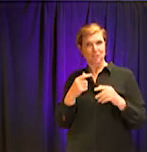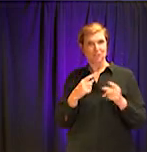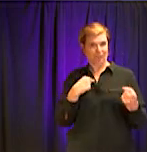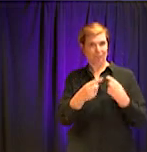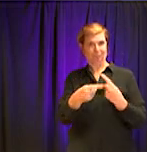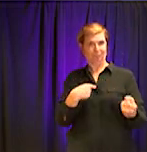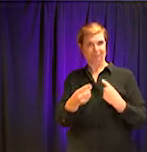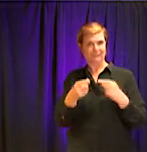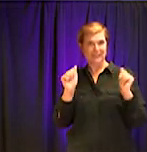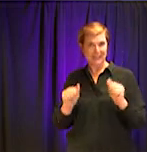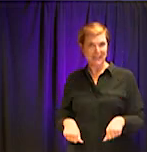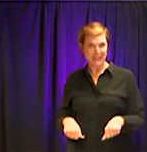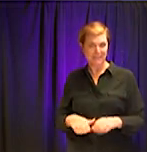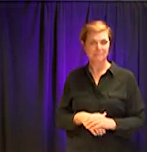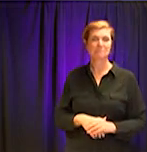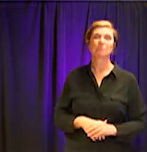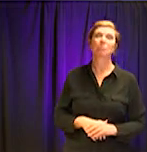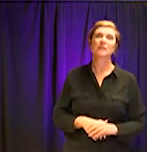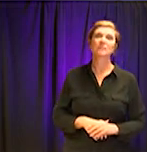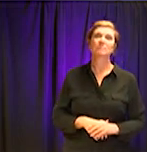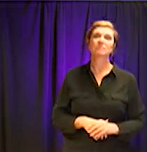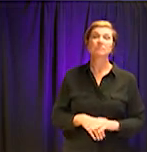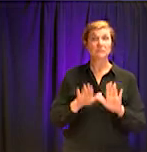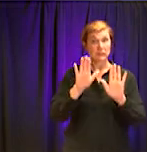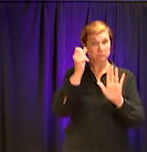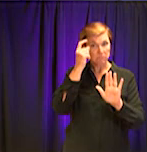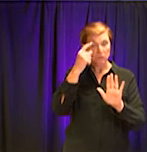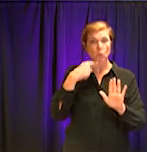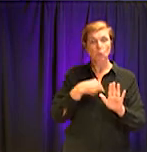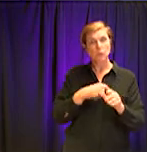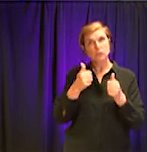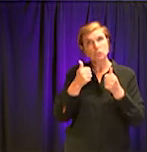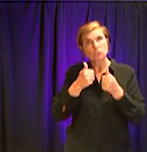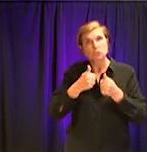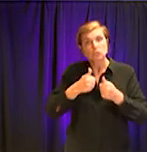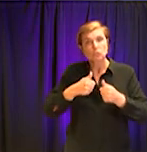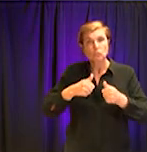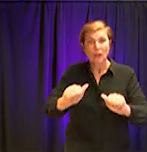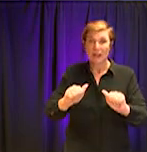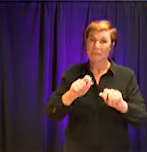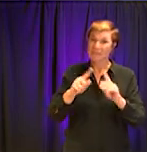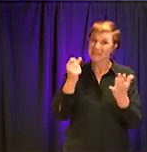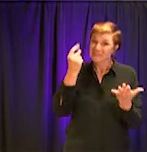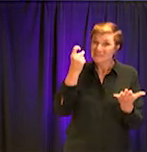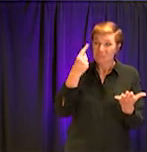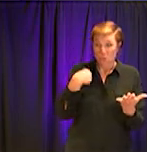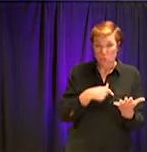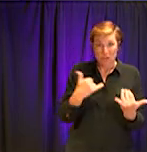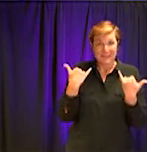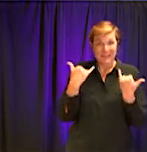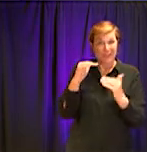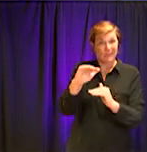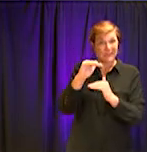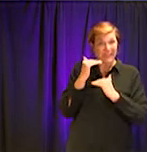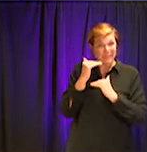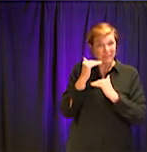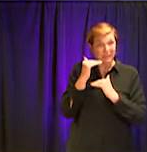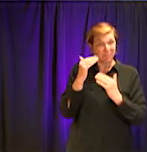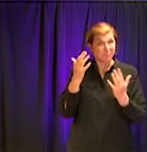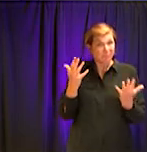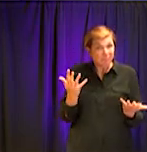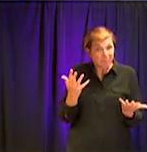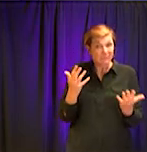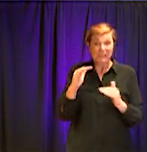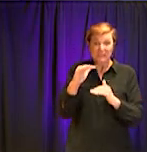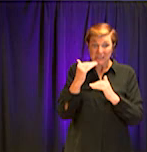try to the greatest extent possible, given the limitations that we have, to ensure our children get what